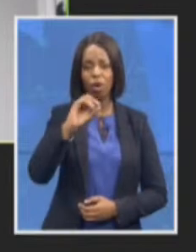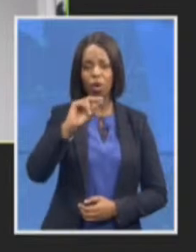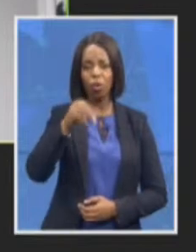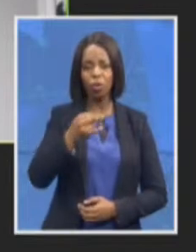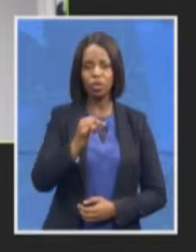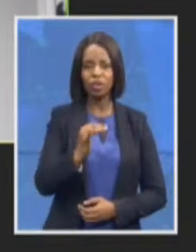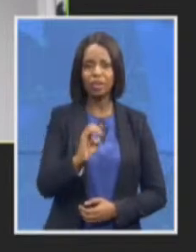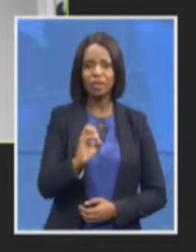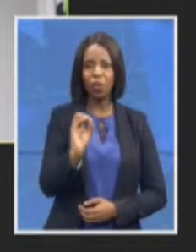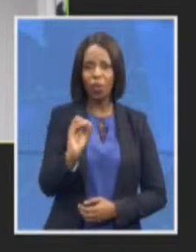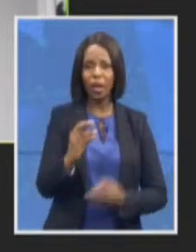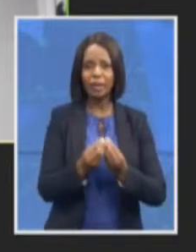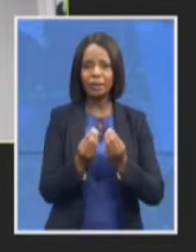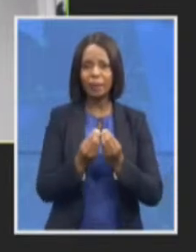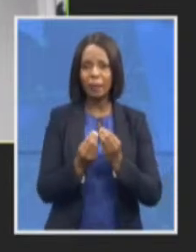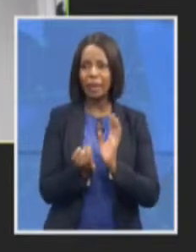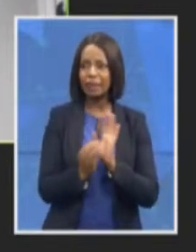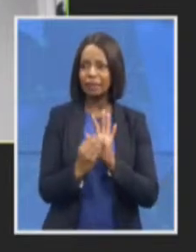the